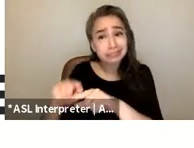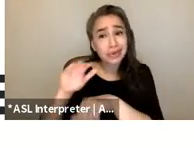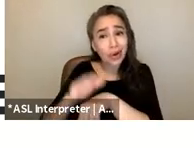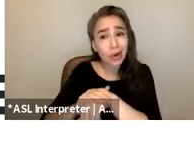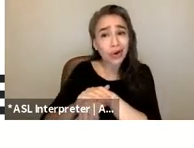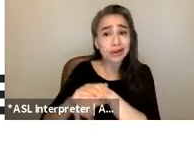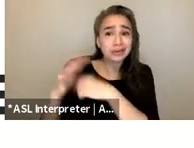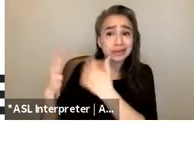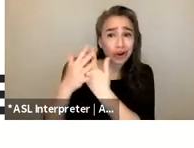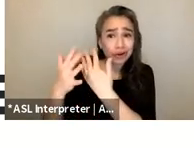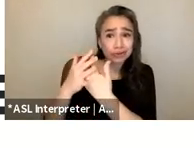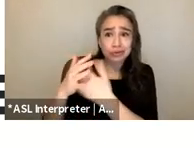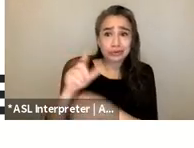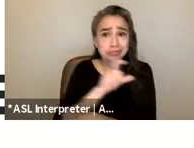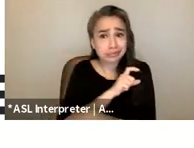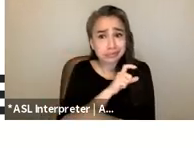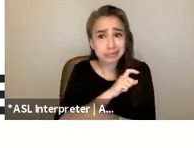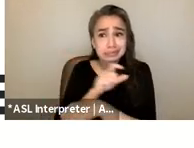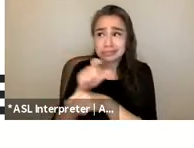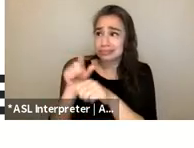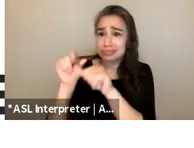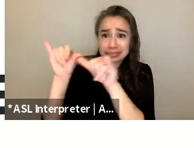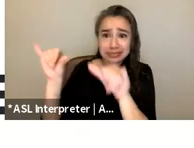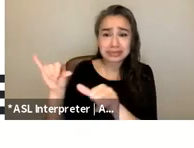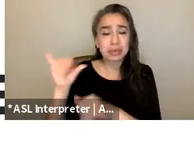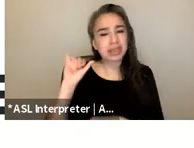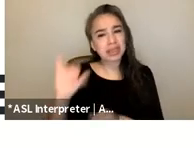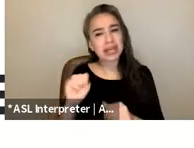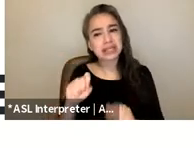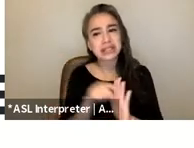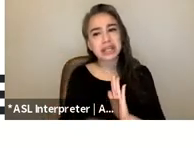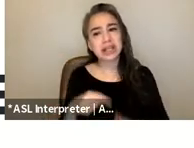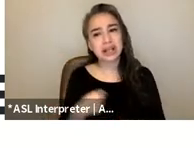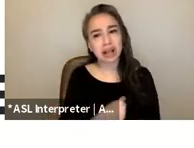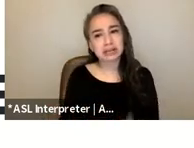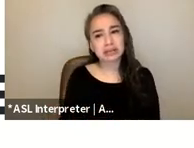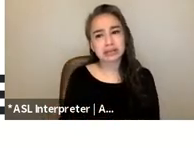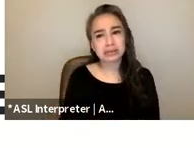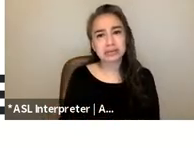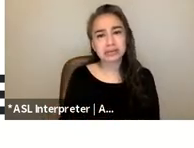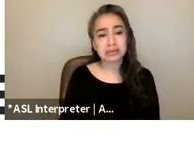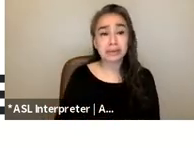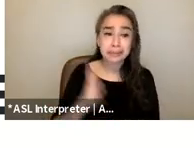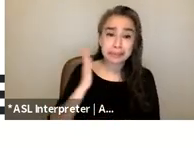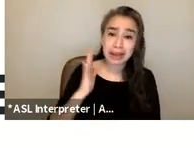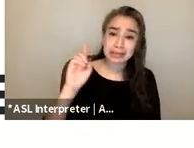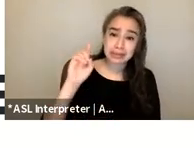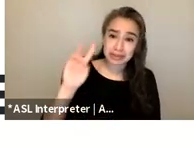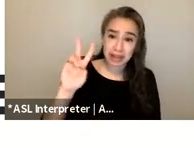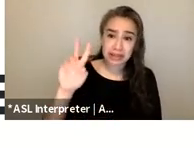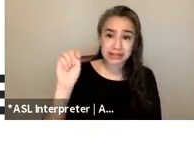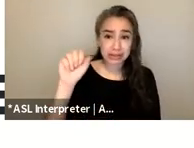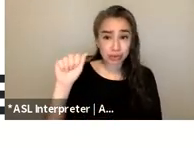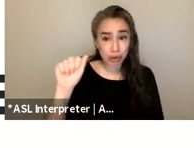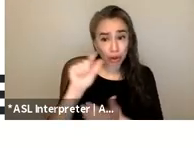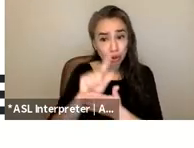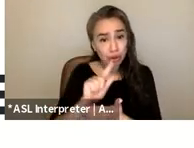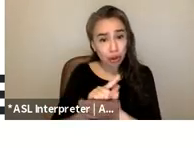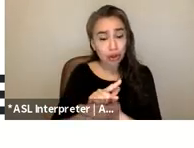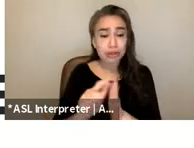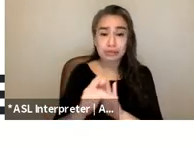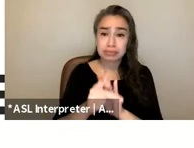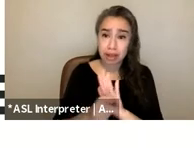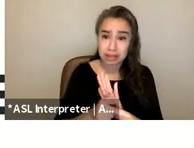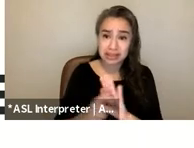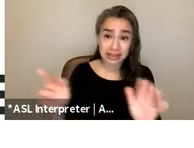killing us the unintended consequences of past domestic violence and sexual assault laws and policy have